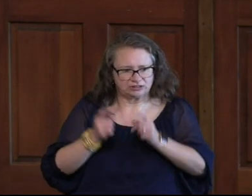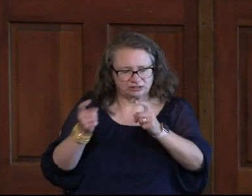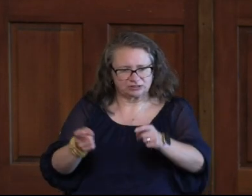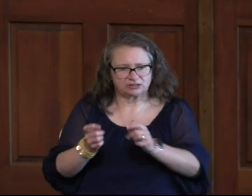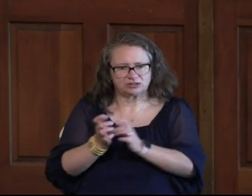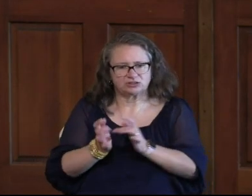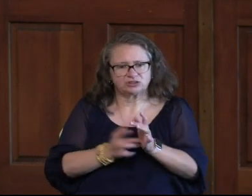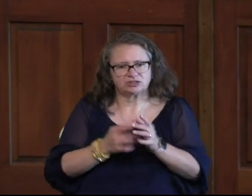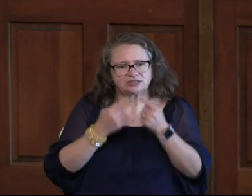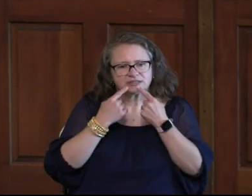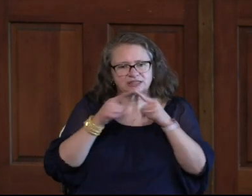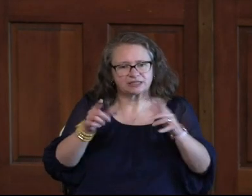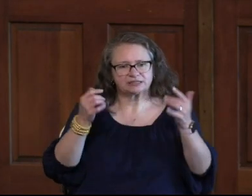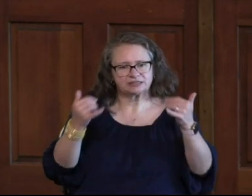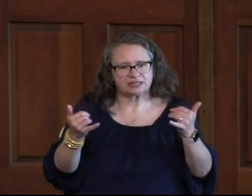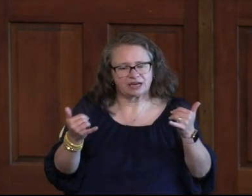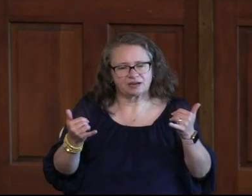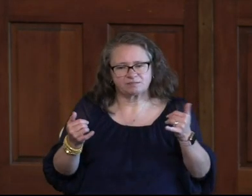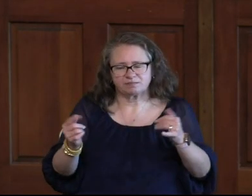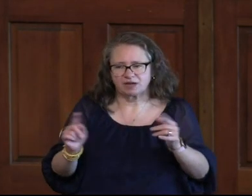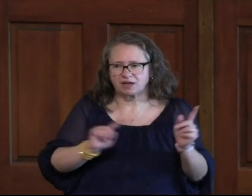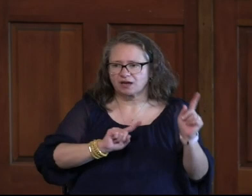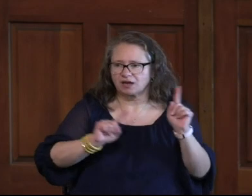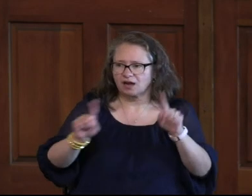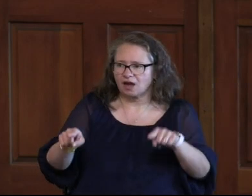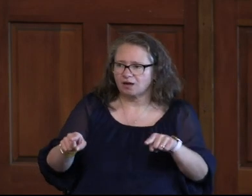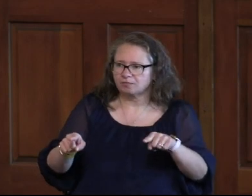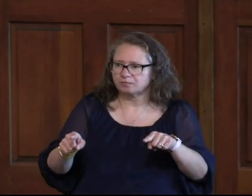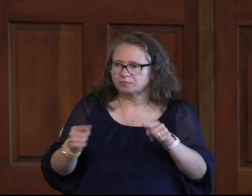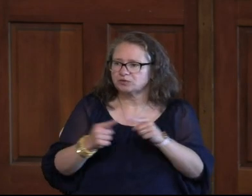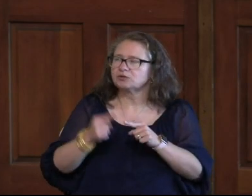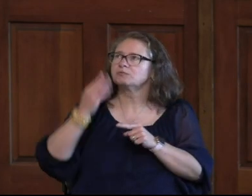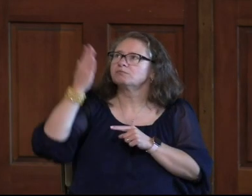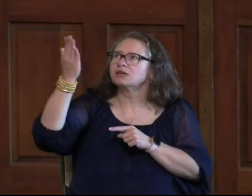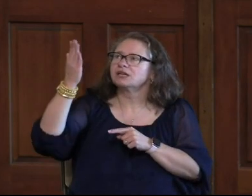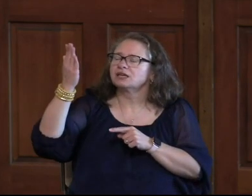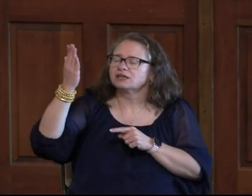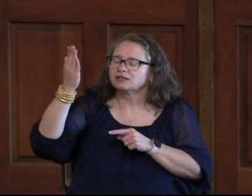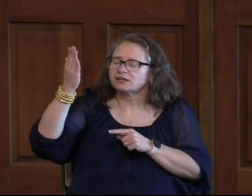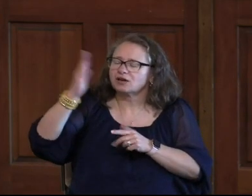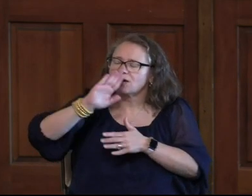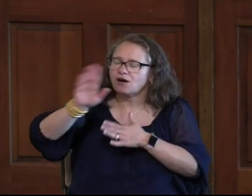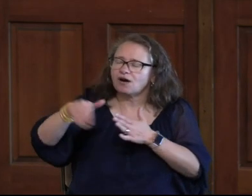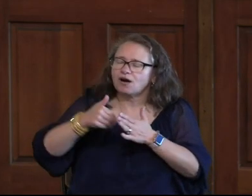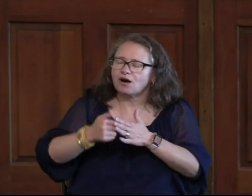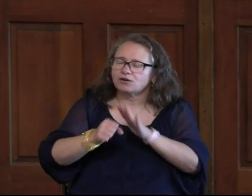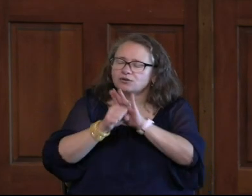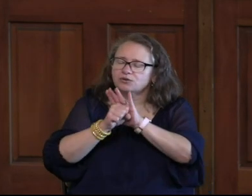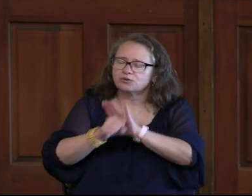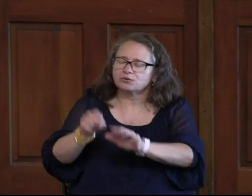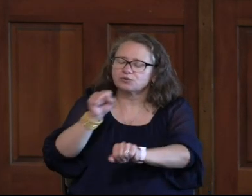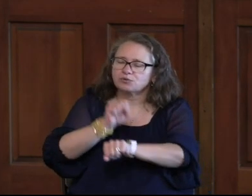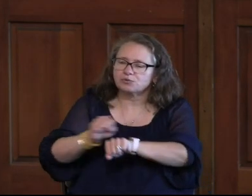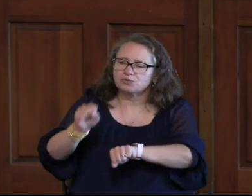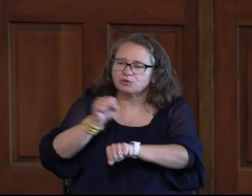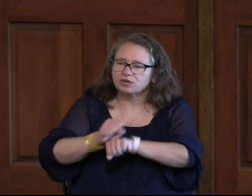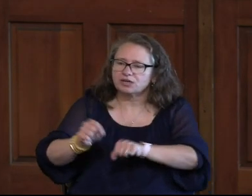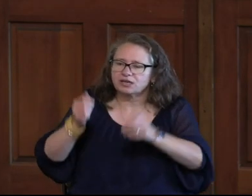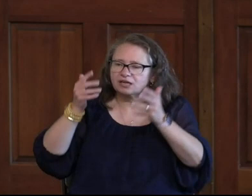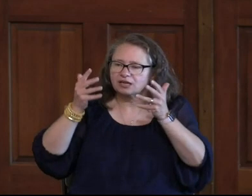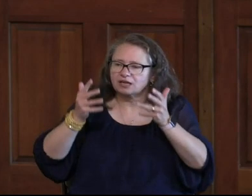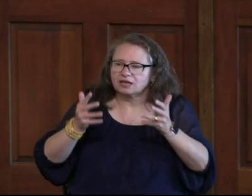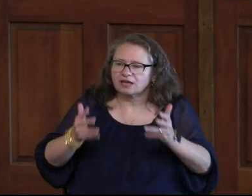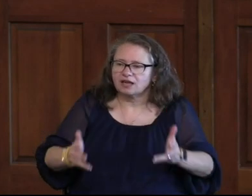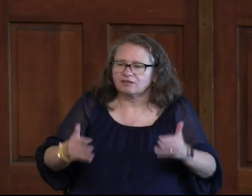Jesus' words to you today are, come to me, all who labor and are heavy